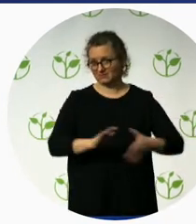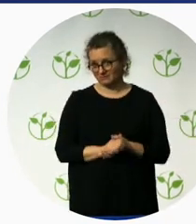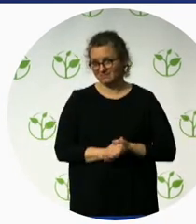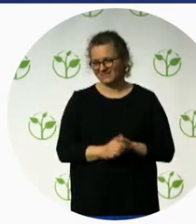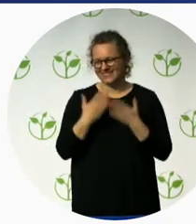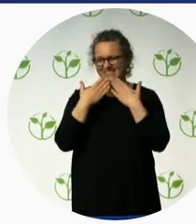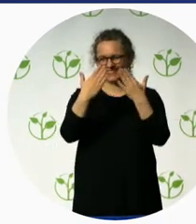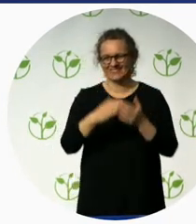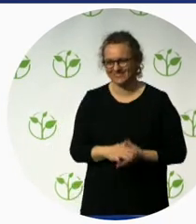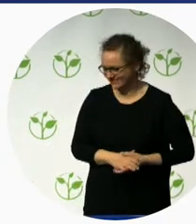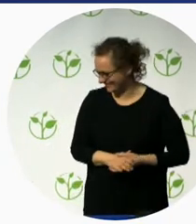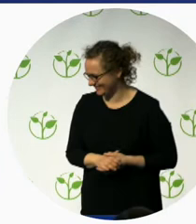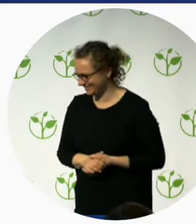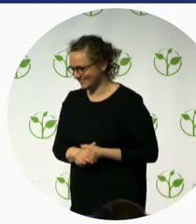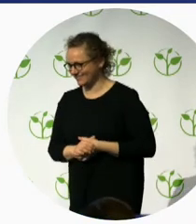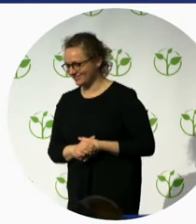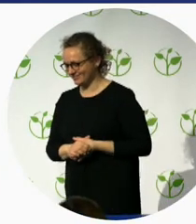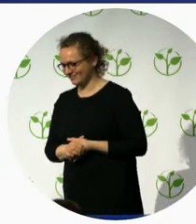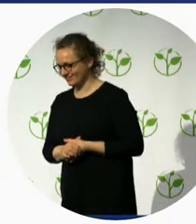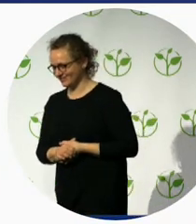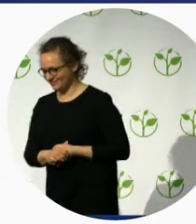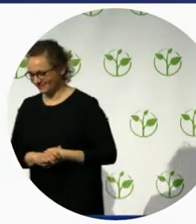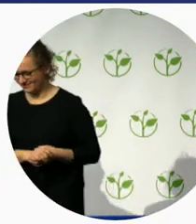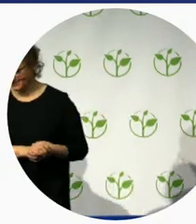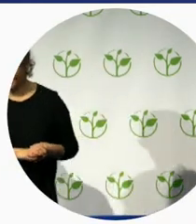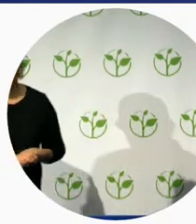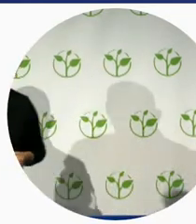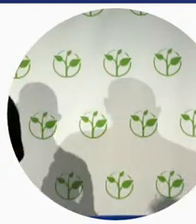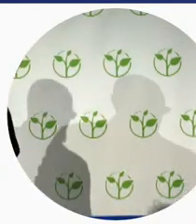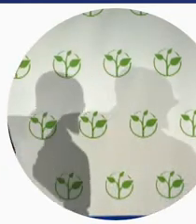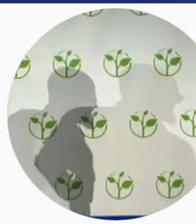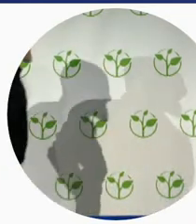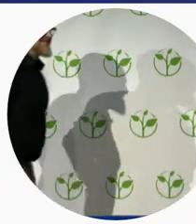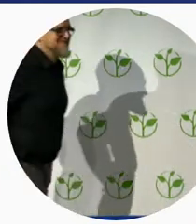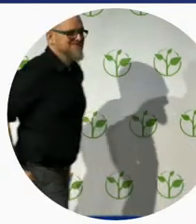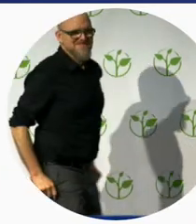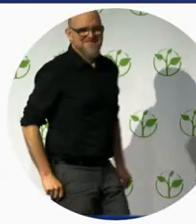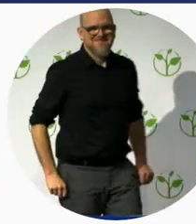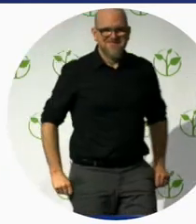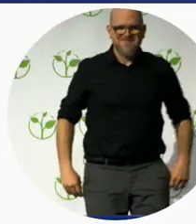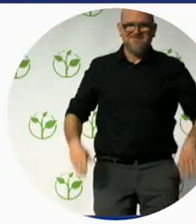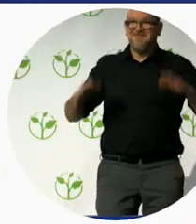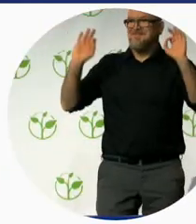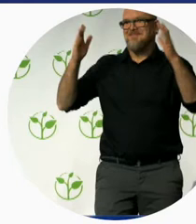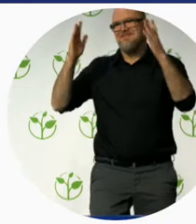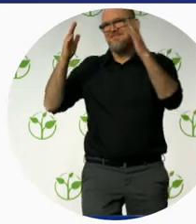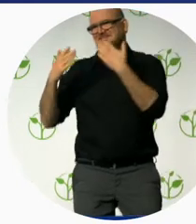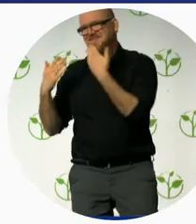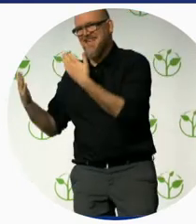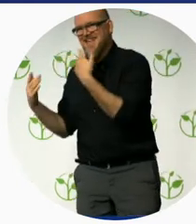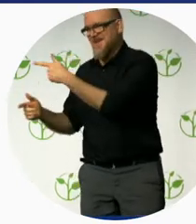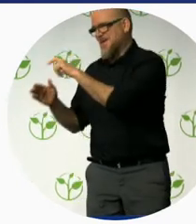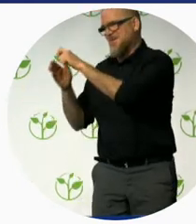thank you very much sylvana and a very important project to us as well in inat but i think a very good example that's been chosen